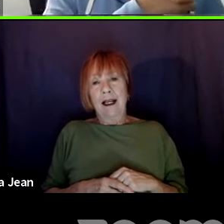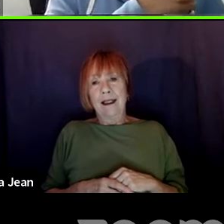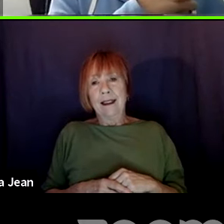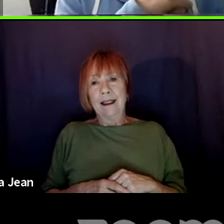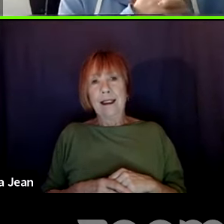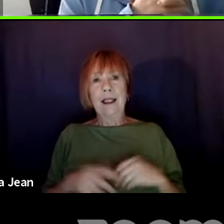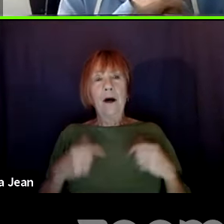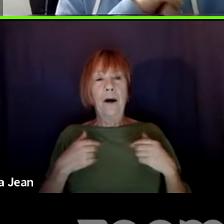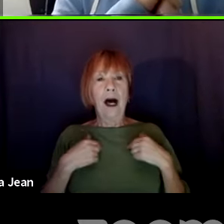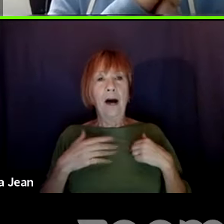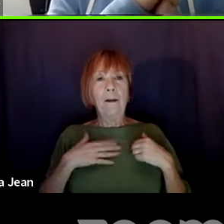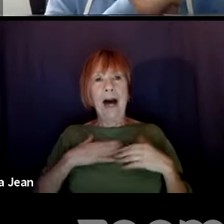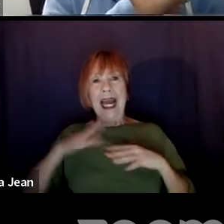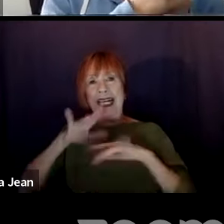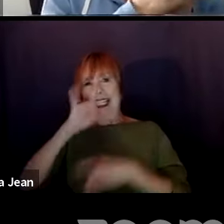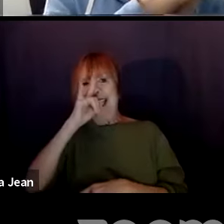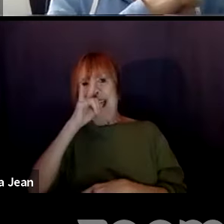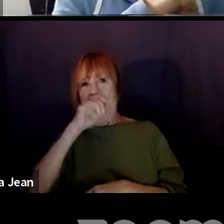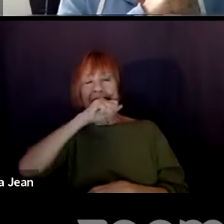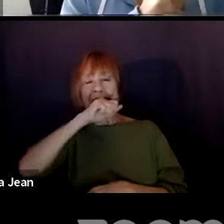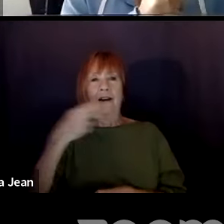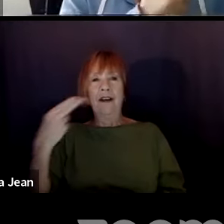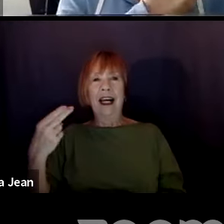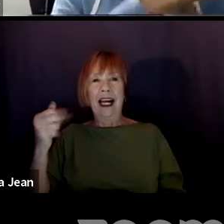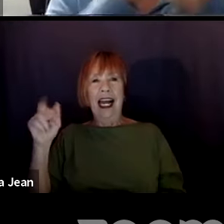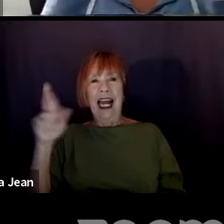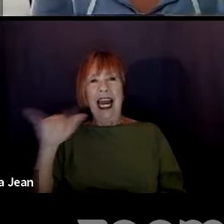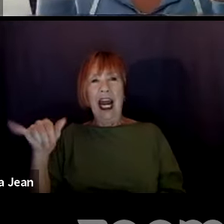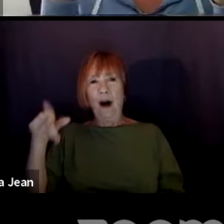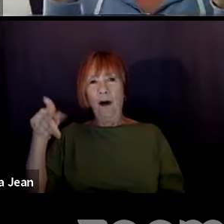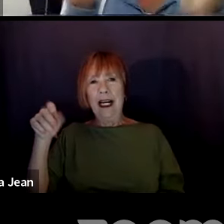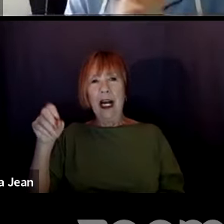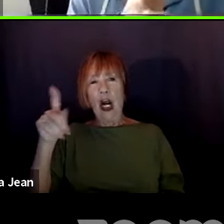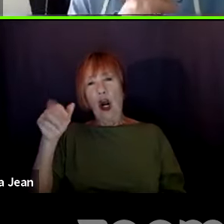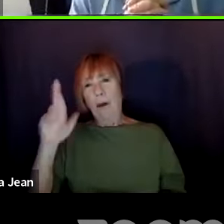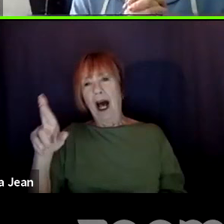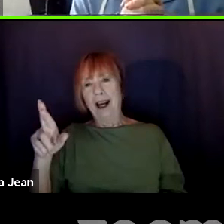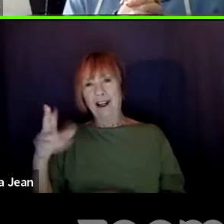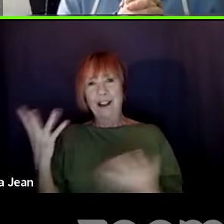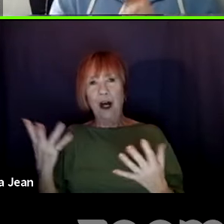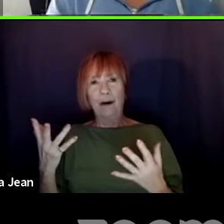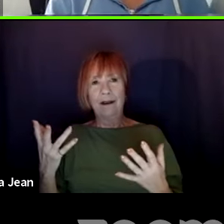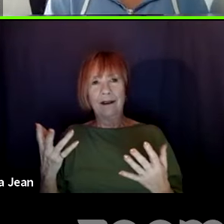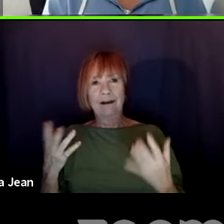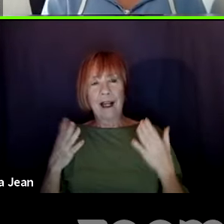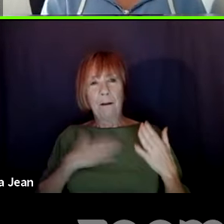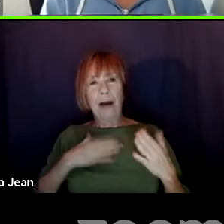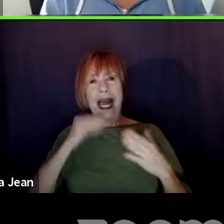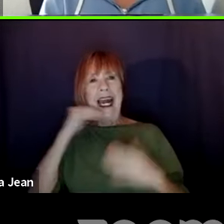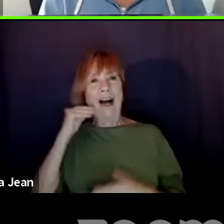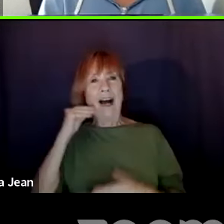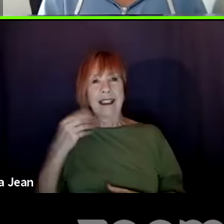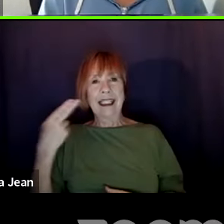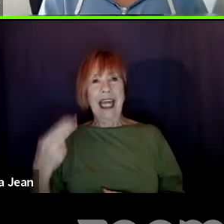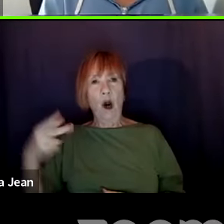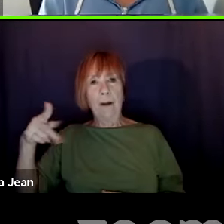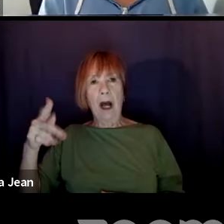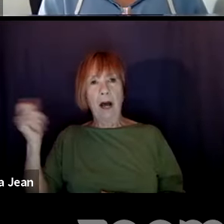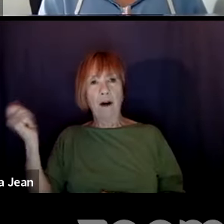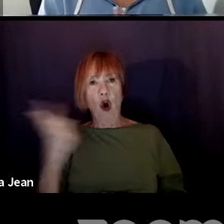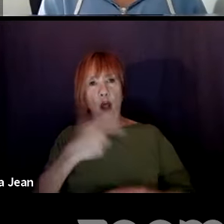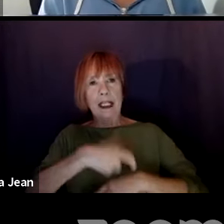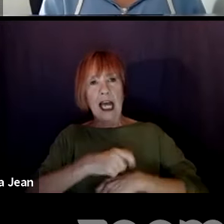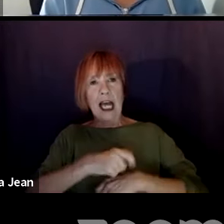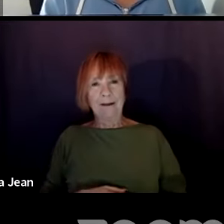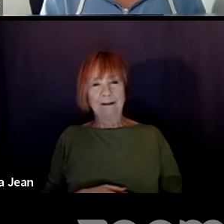Potter all the time. We watch the books. It's just Harry Potter all the time. Nice. Good